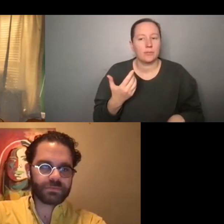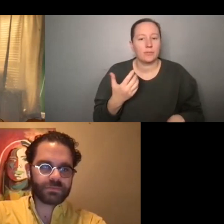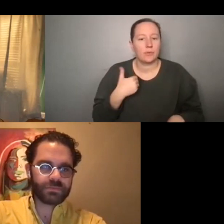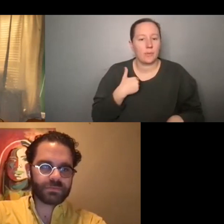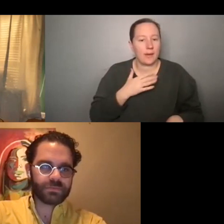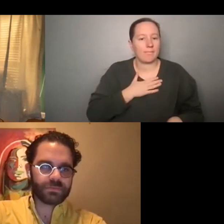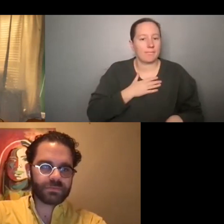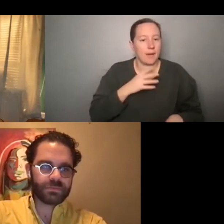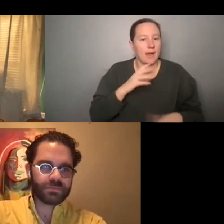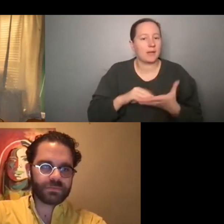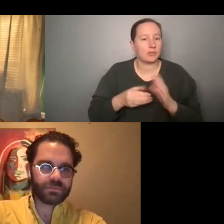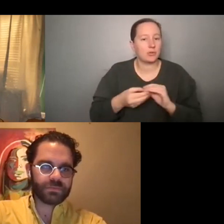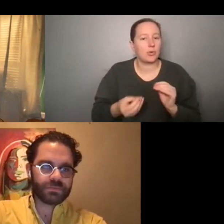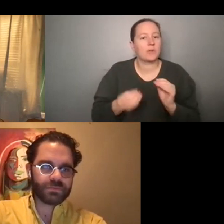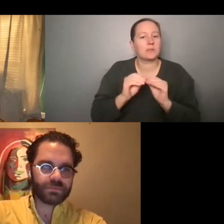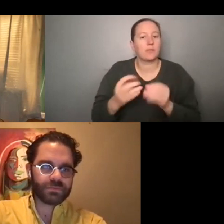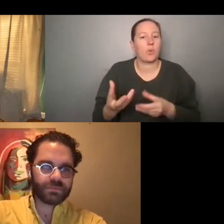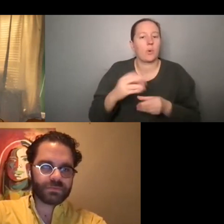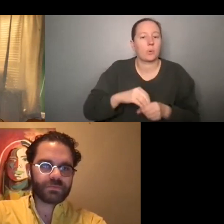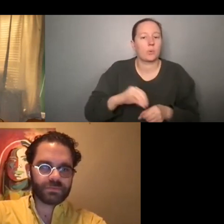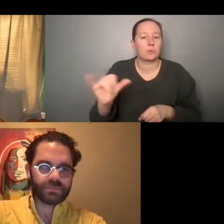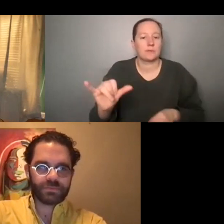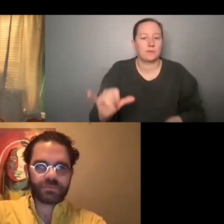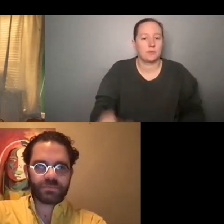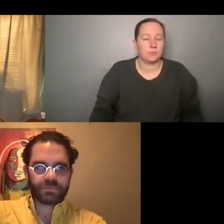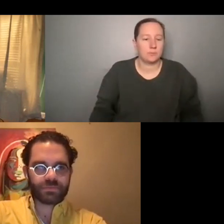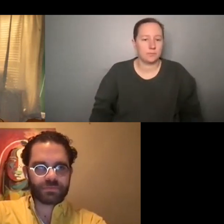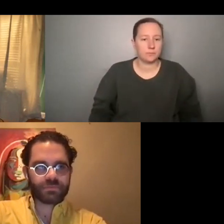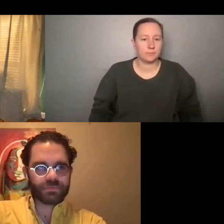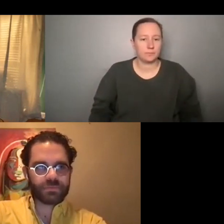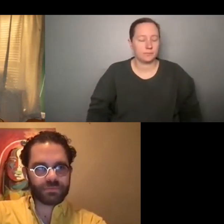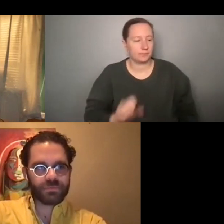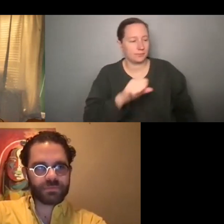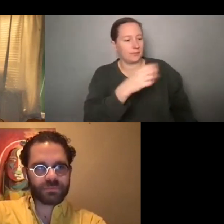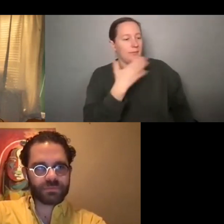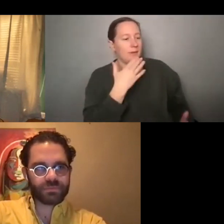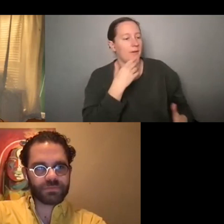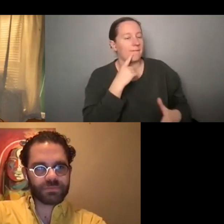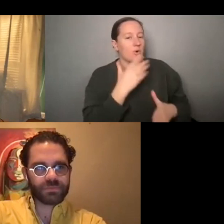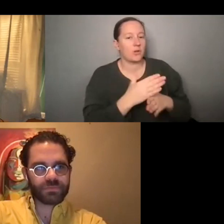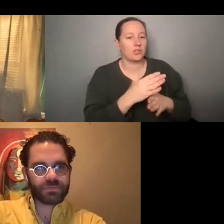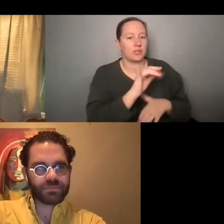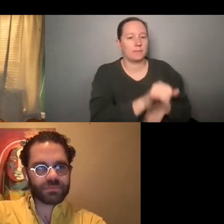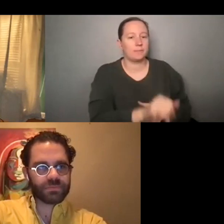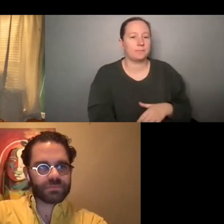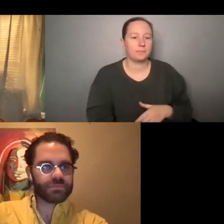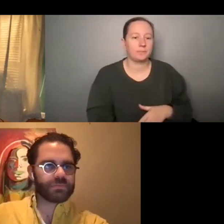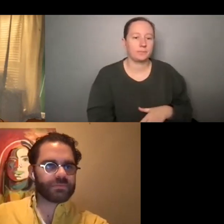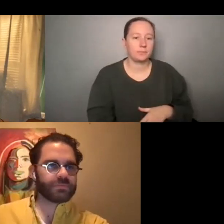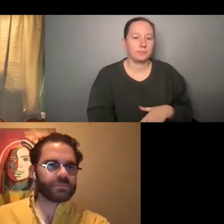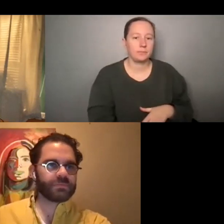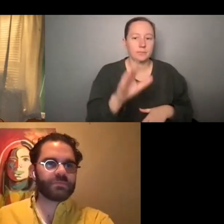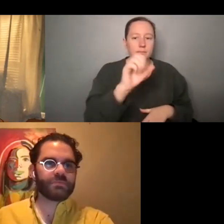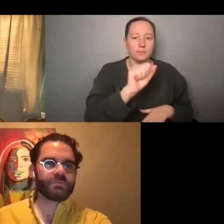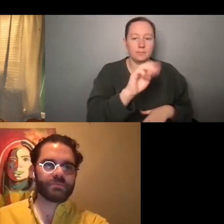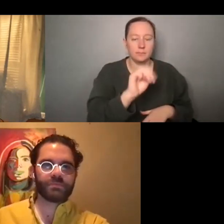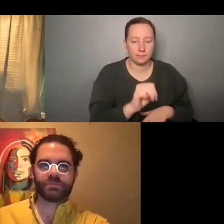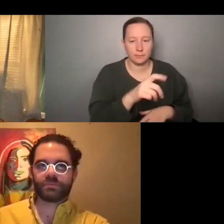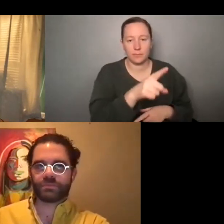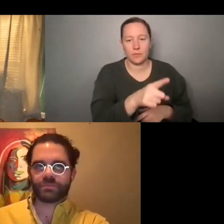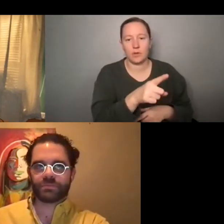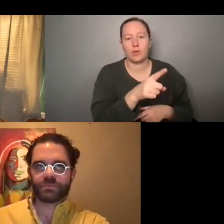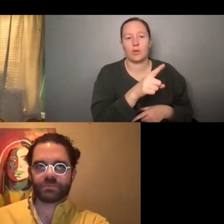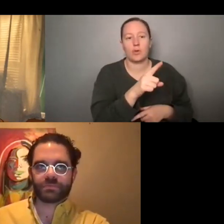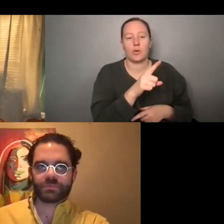stories be more inclusive as well. Awesome. Yeah. Thank you for sharing all of that. And then Sam, uh, you will participate in,